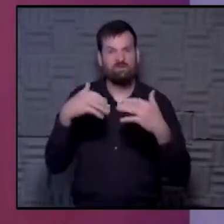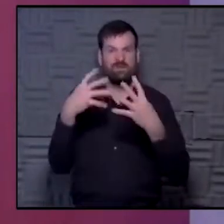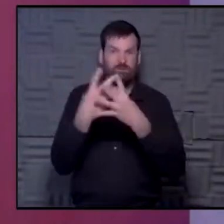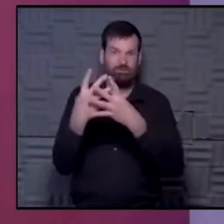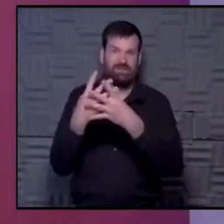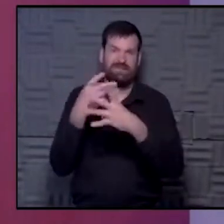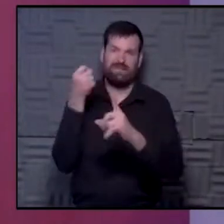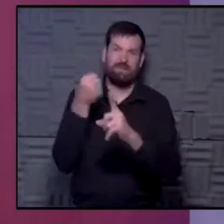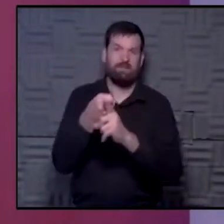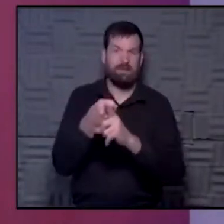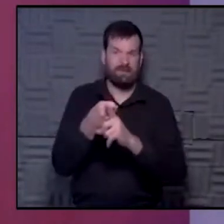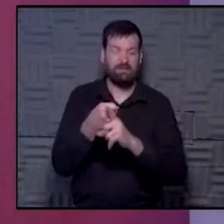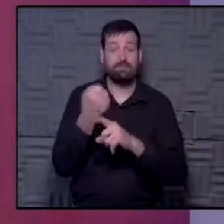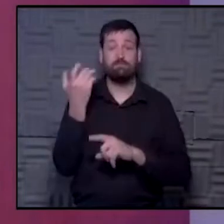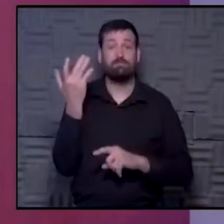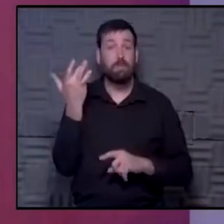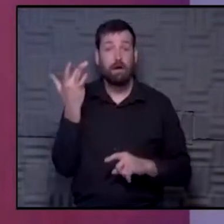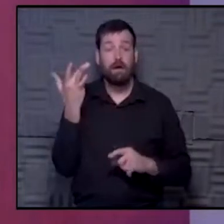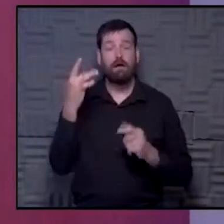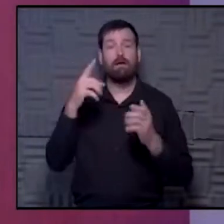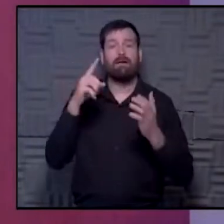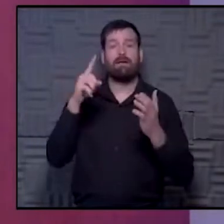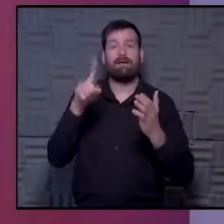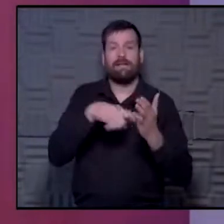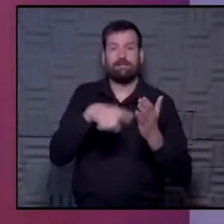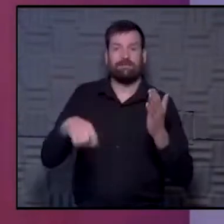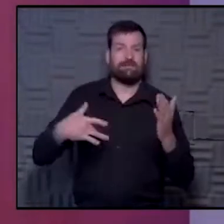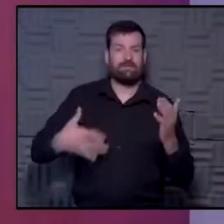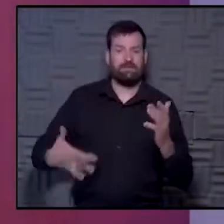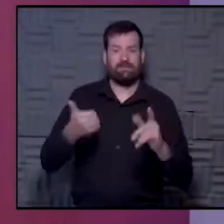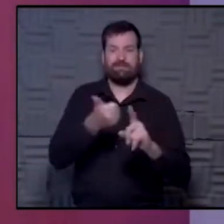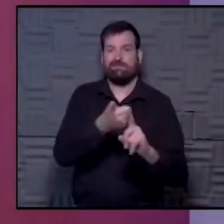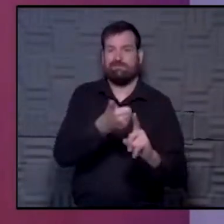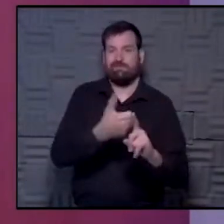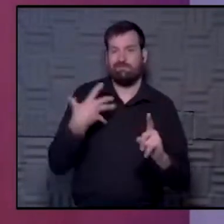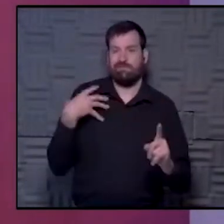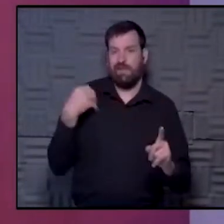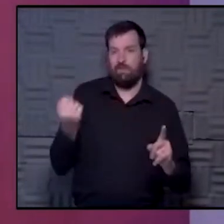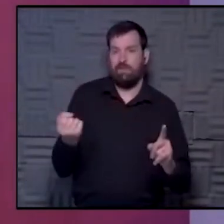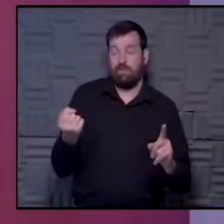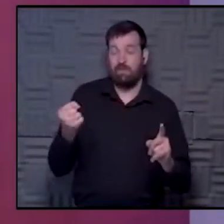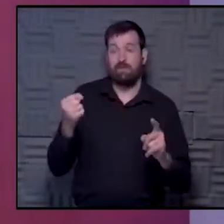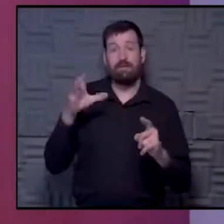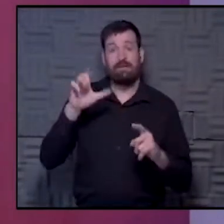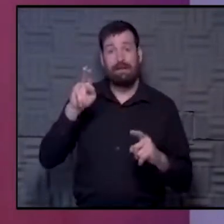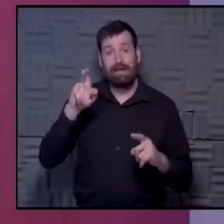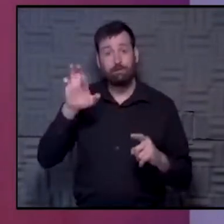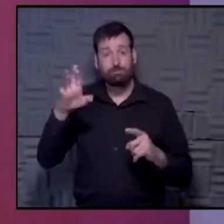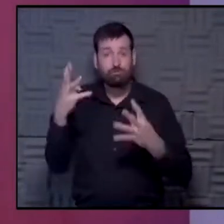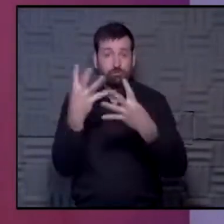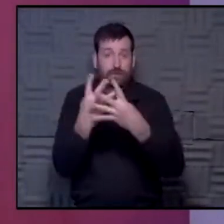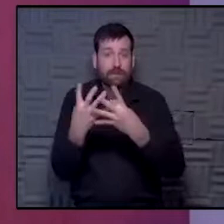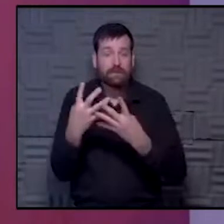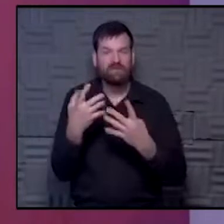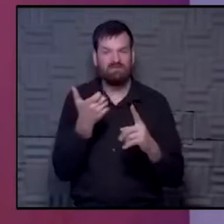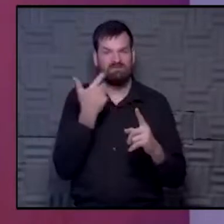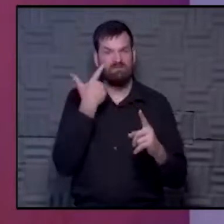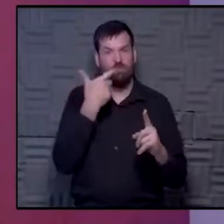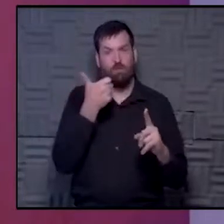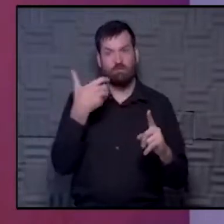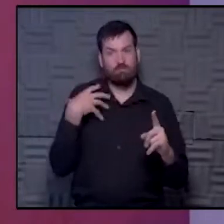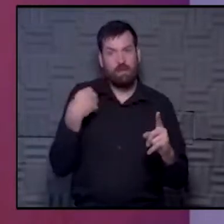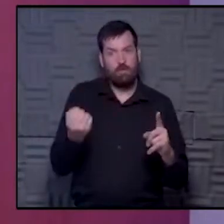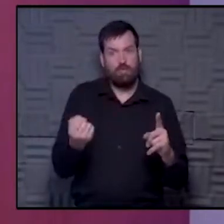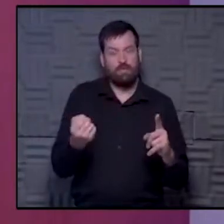way, especially because the cancellations usually involve healthy patients and cancer screening involves healthy patients and are thought to be